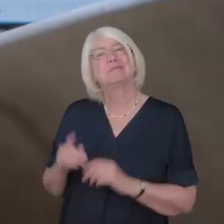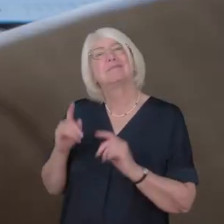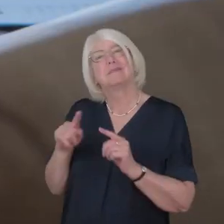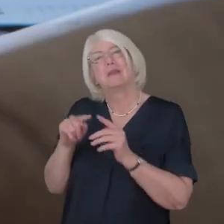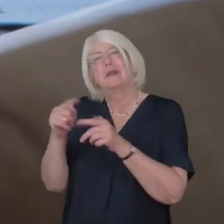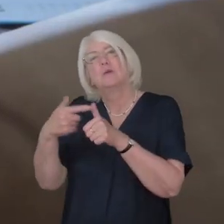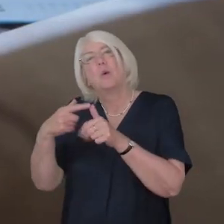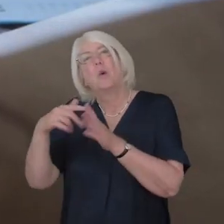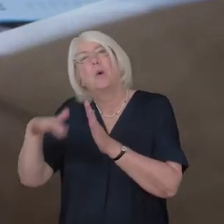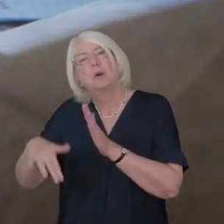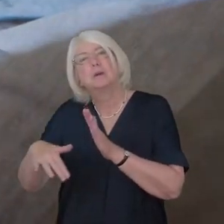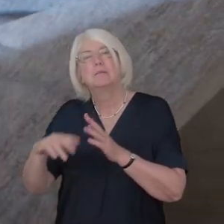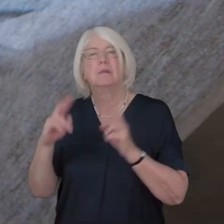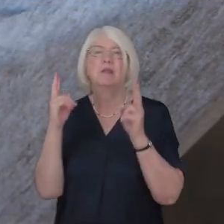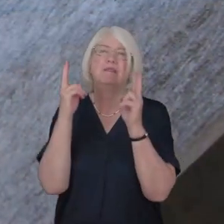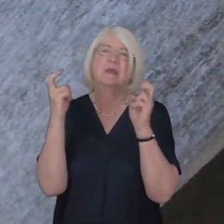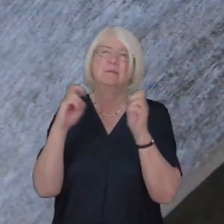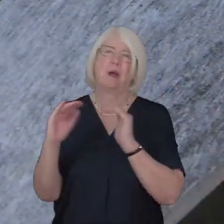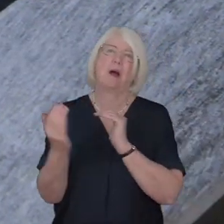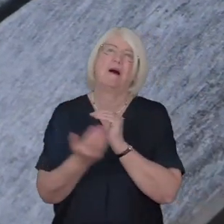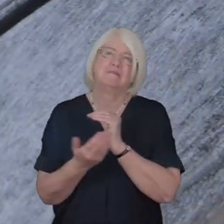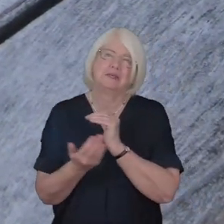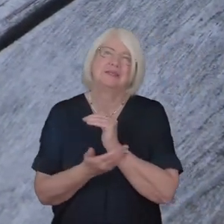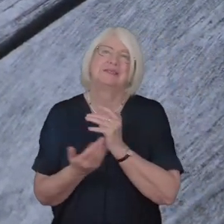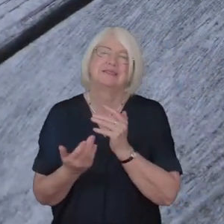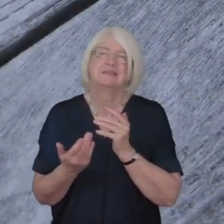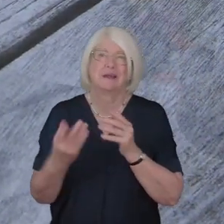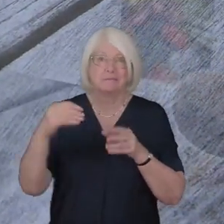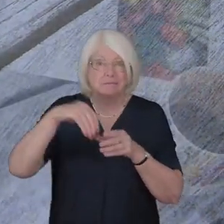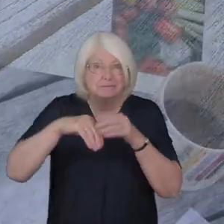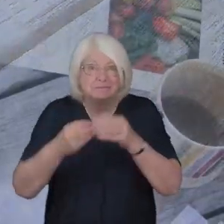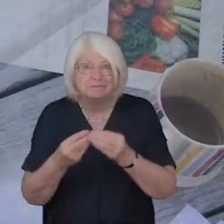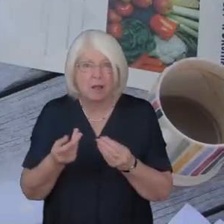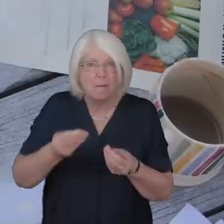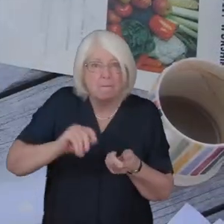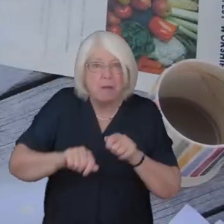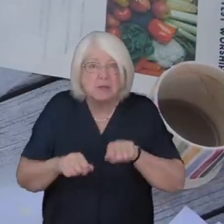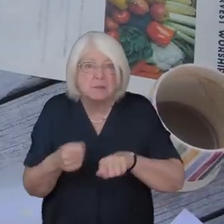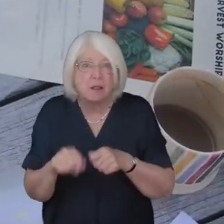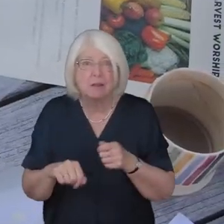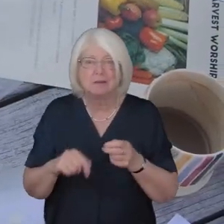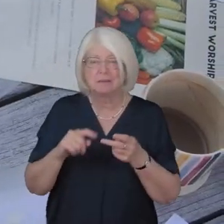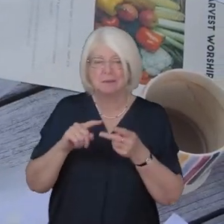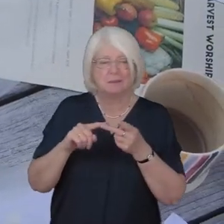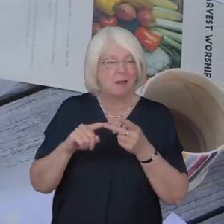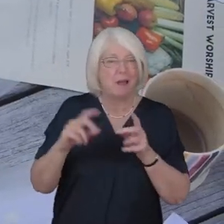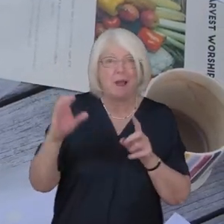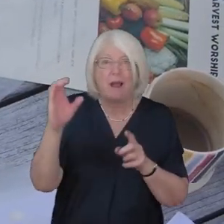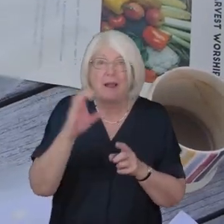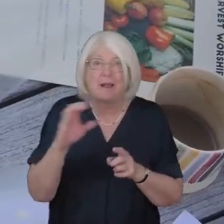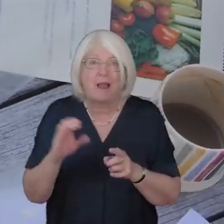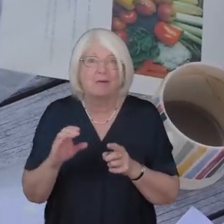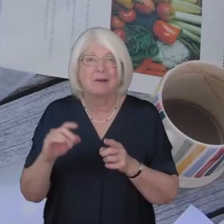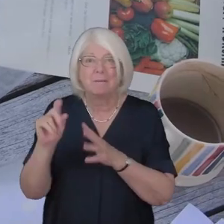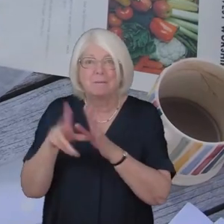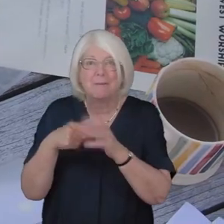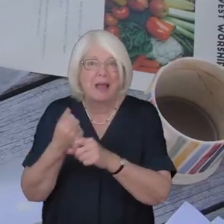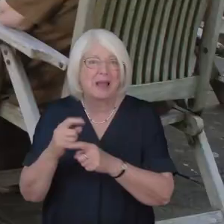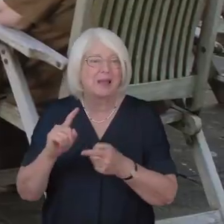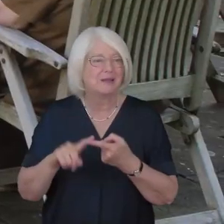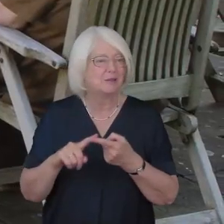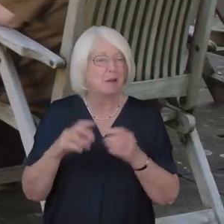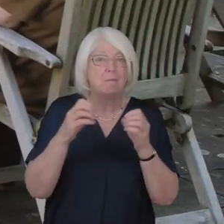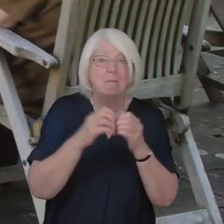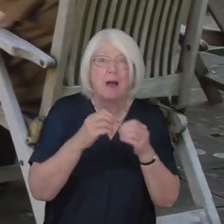this autumn the theme is harvest containing puzzles a colouring page prayers a bible story